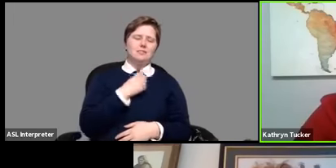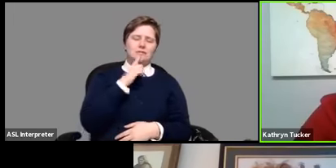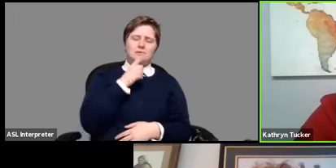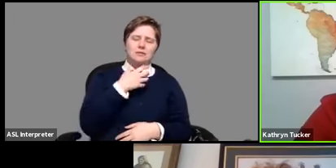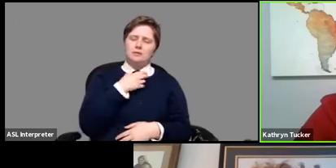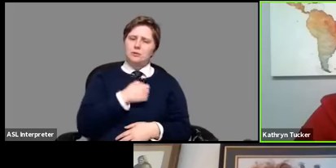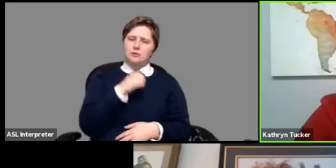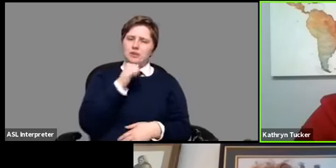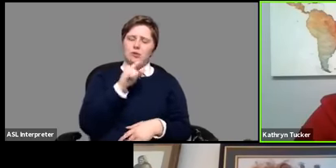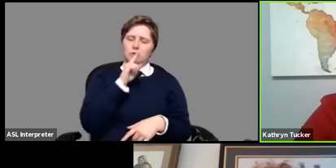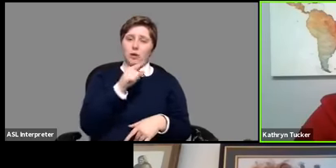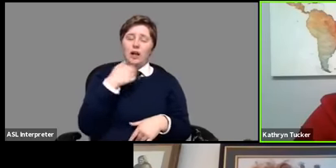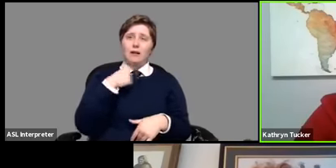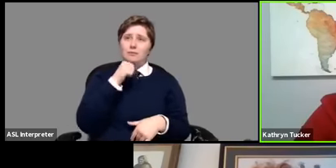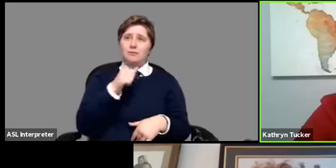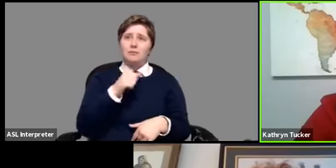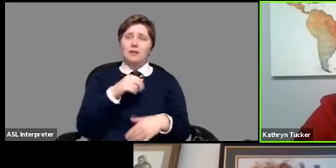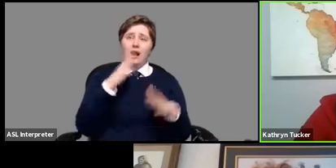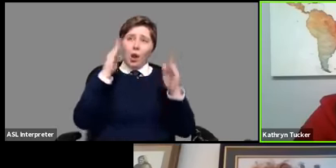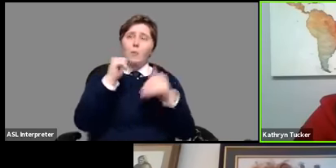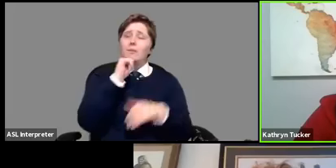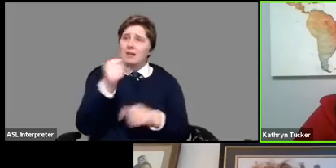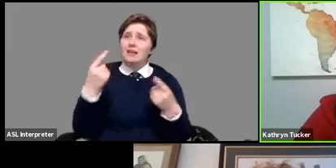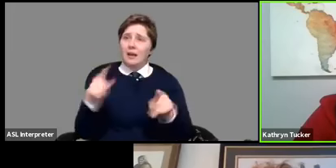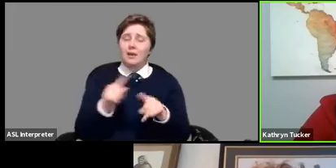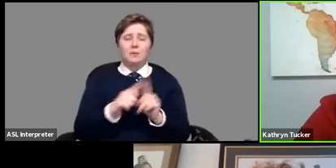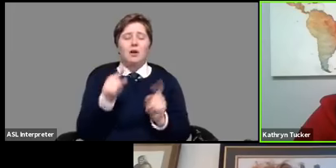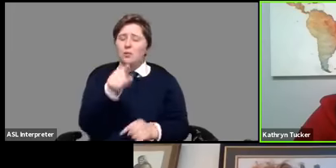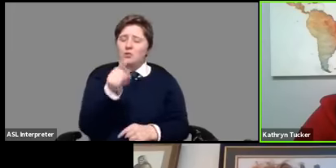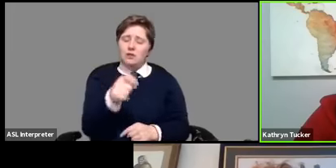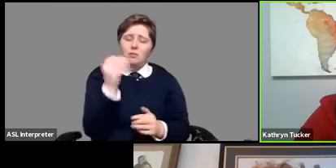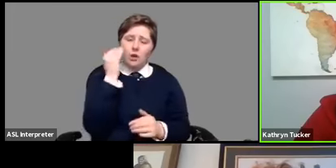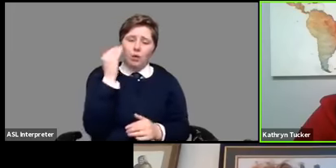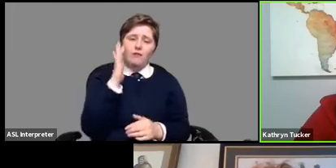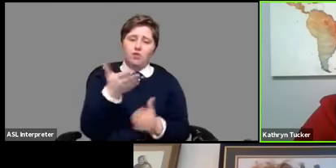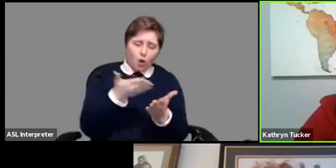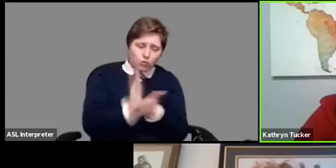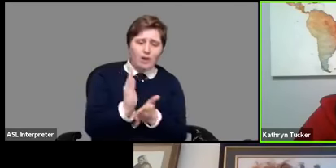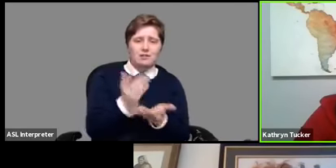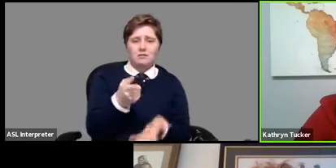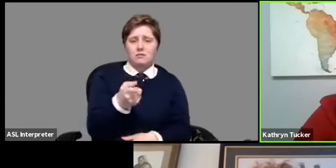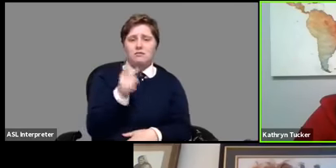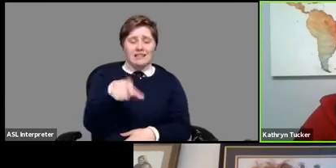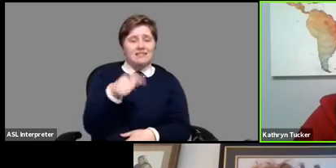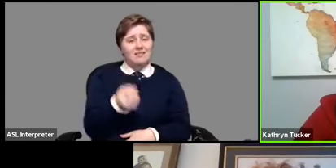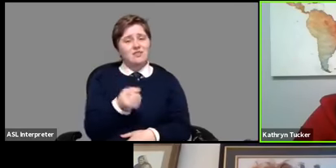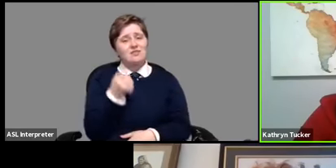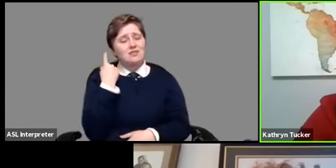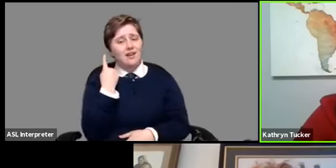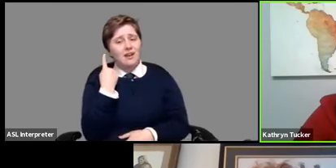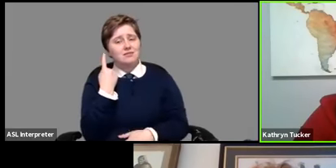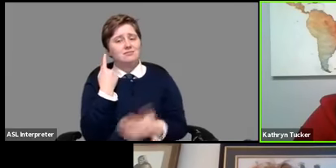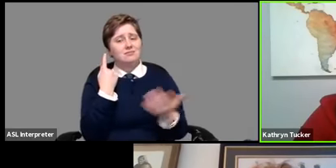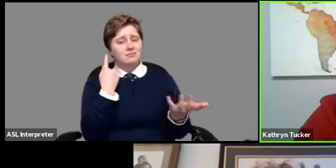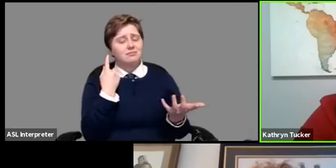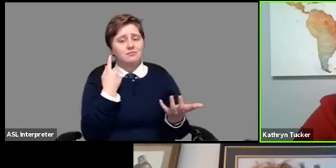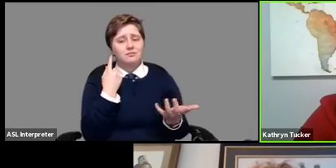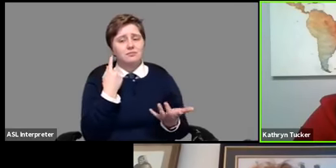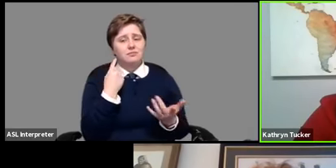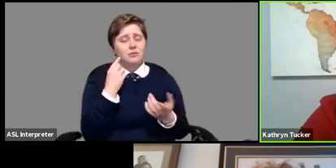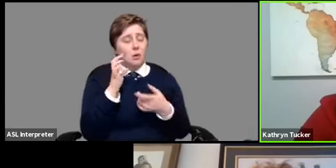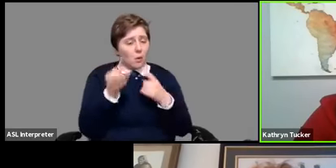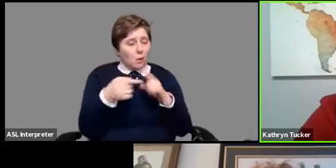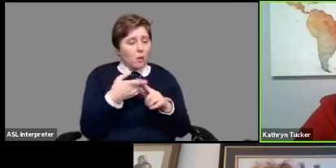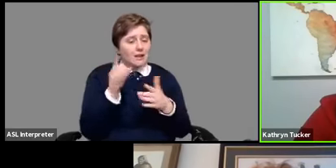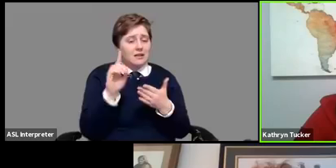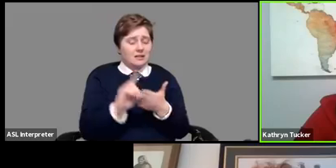project and hope it's the case but you do have to really be aware of your rights and you have to understand when um discrimination